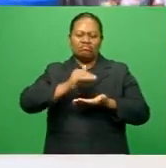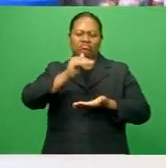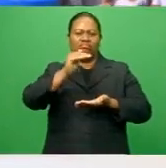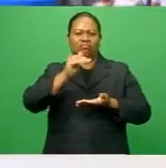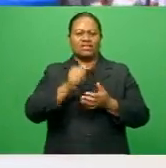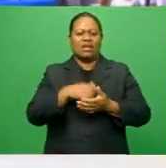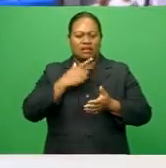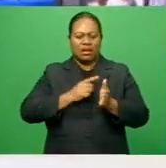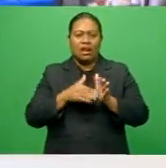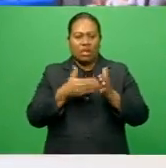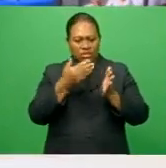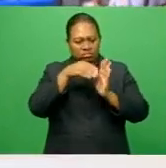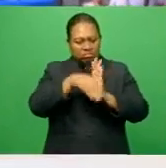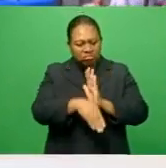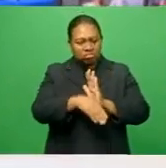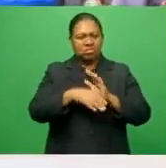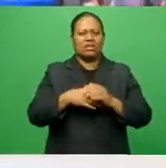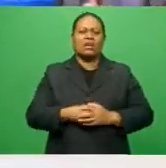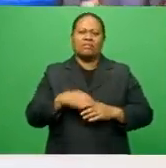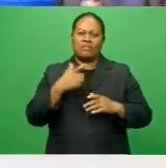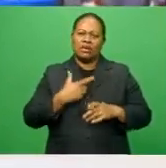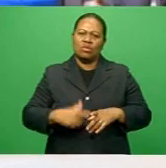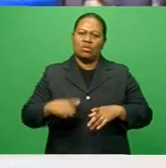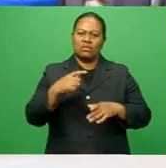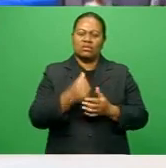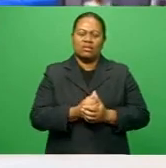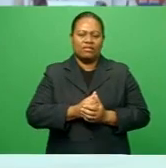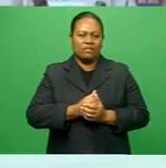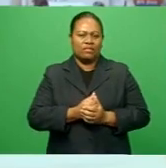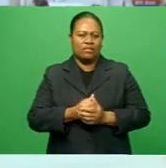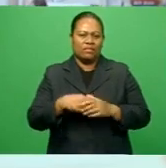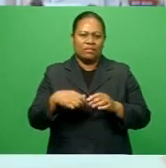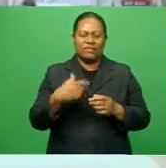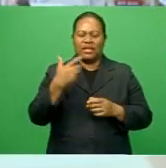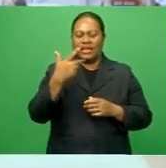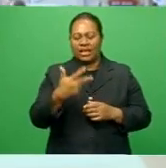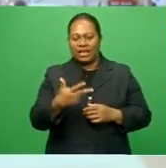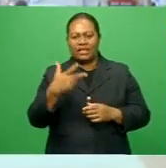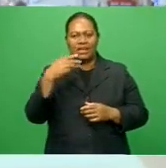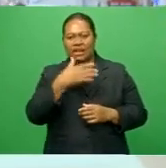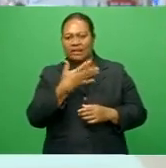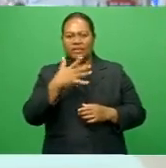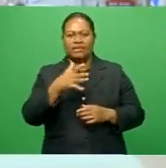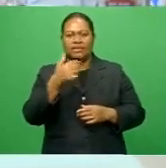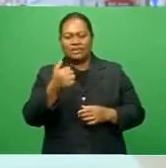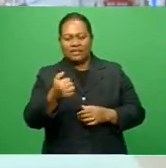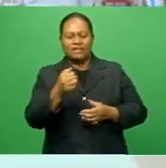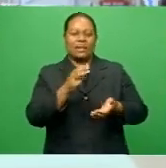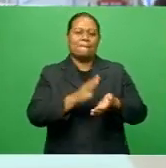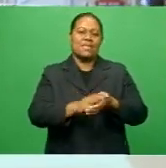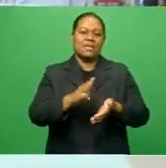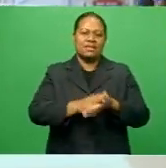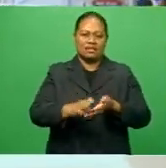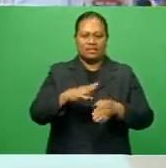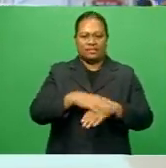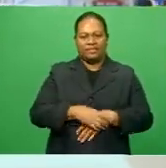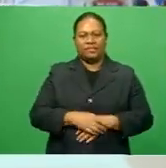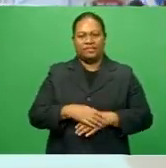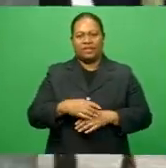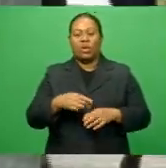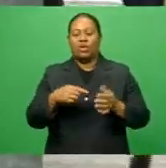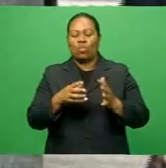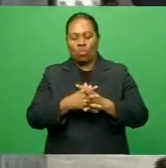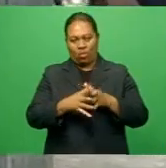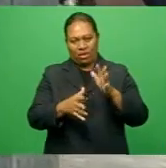declined, owing to high levels of liquidity, which was around 856.5 million as at Wednesday.